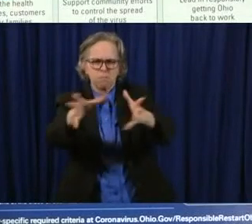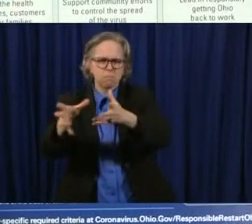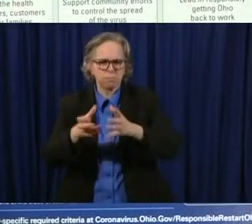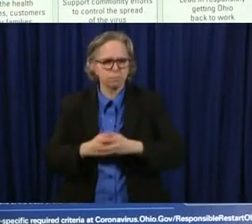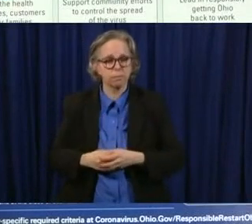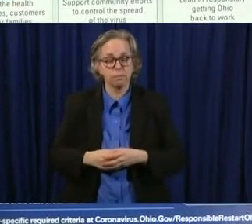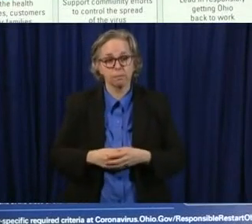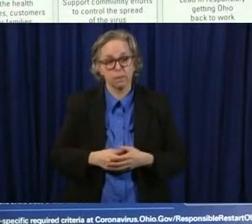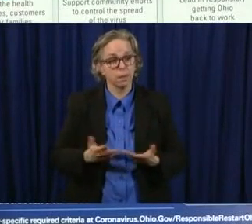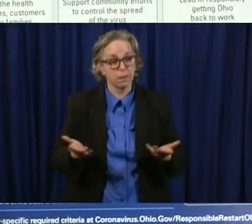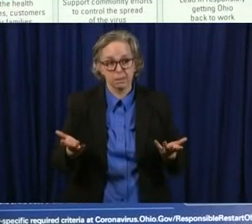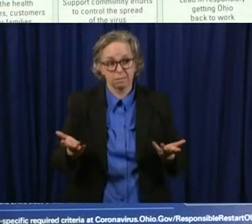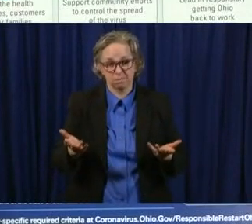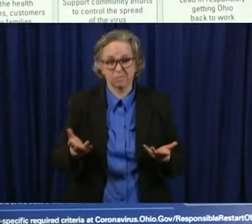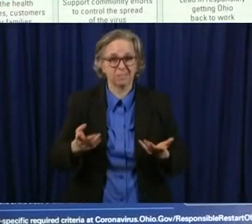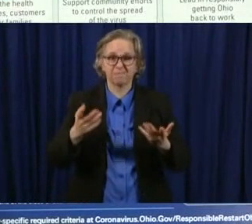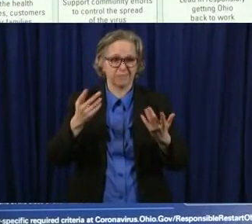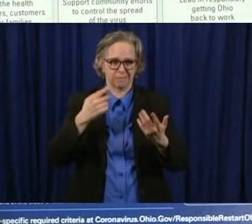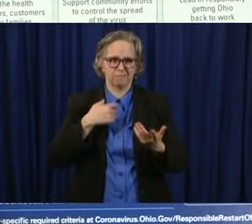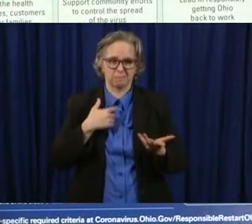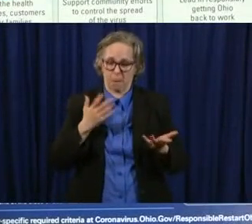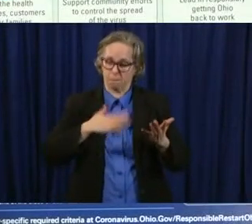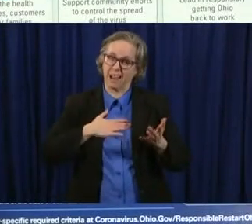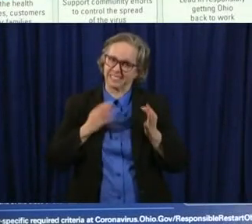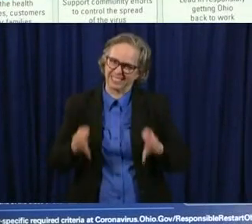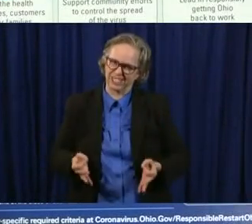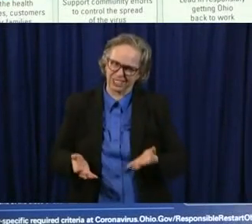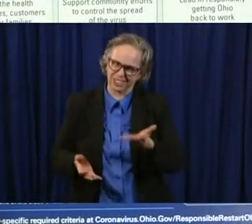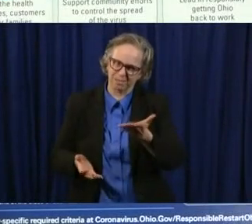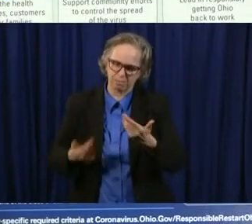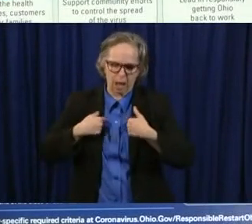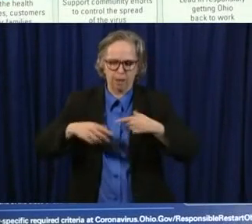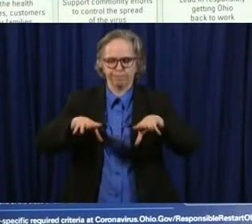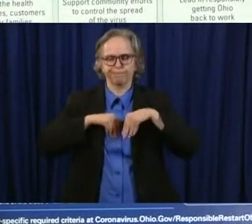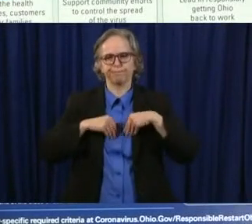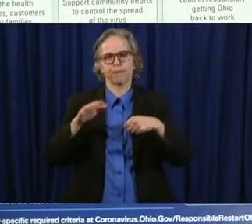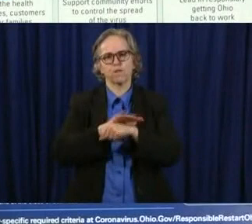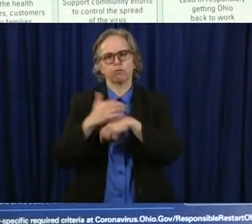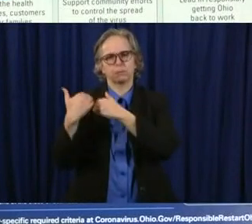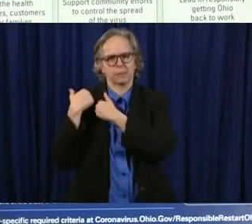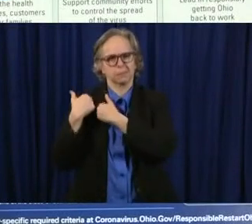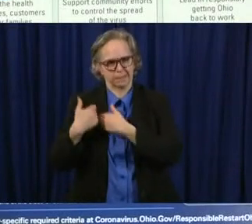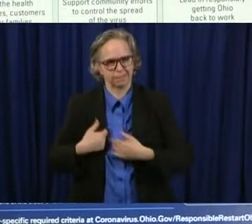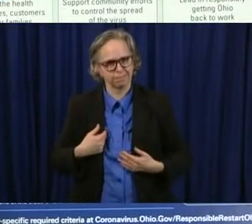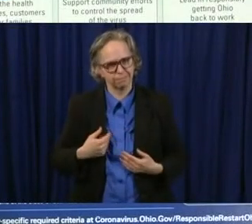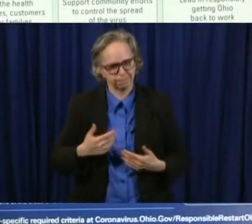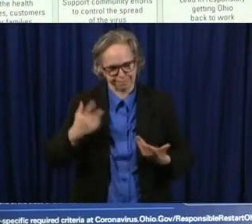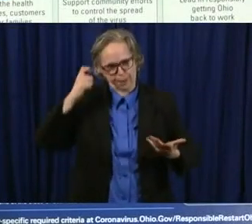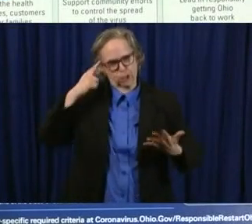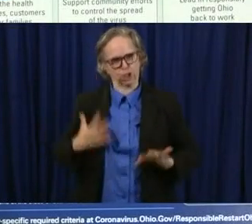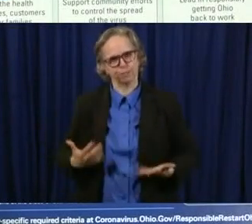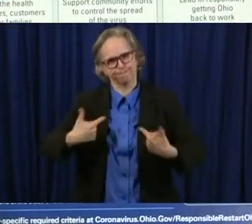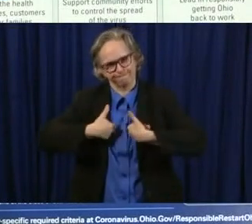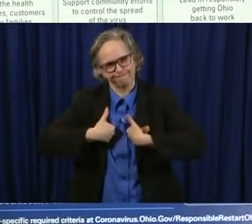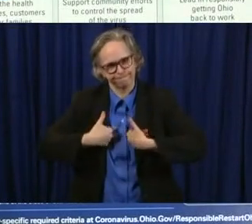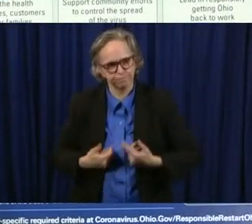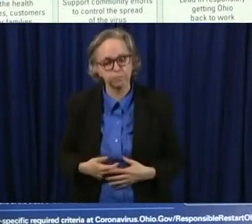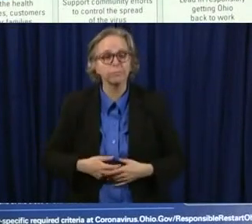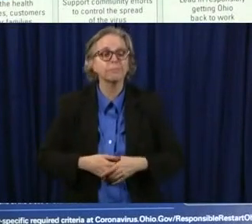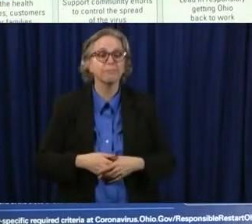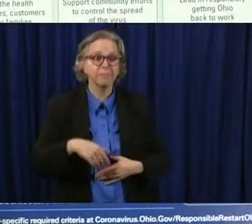decision uh and i i take full responsibility for the decision uh with any decision there is risk